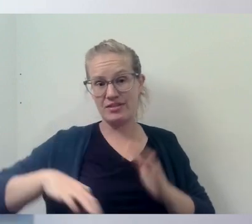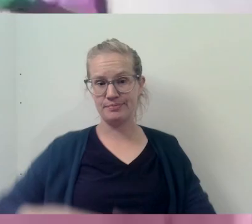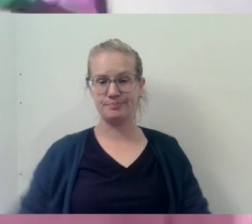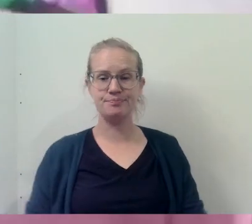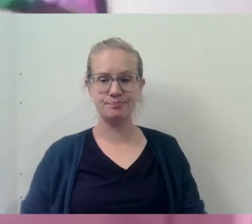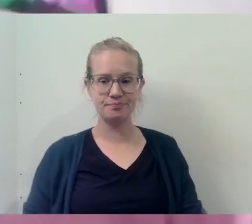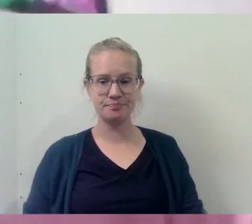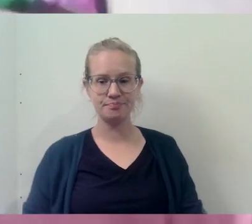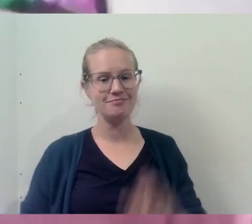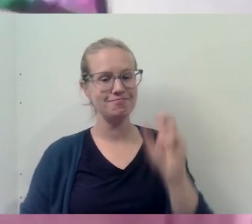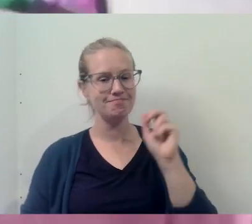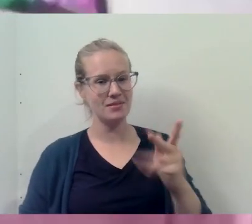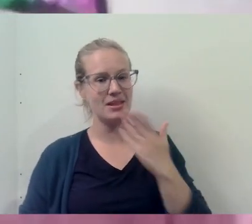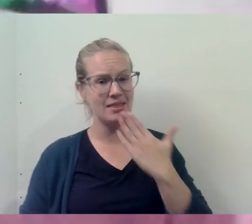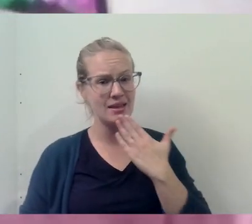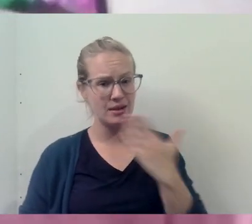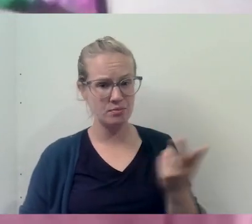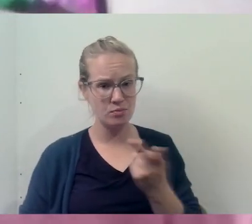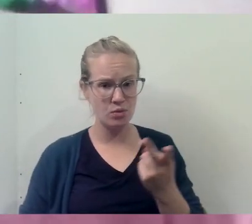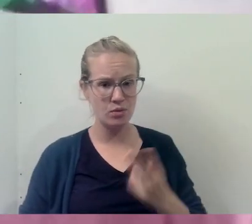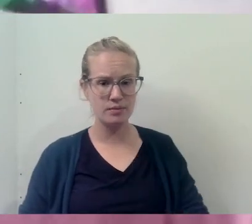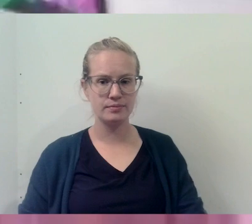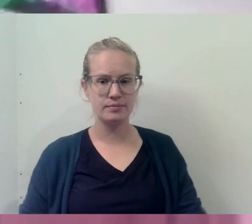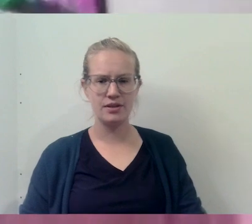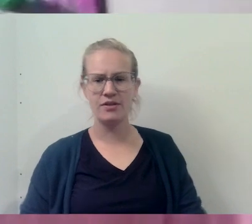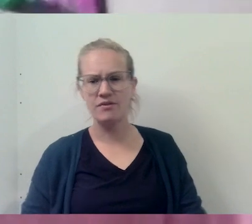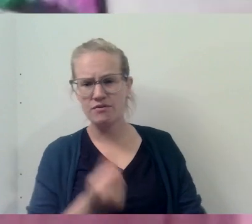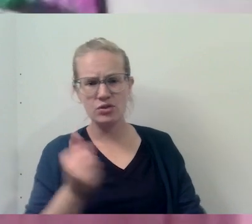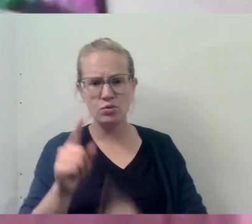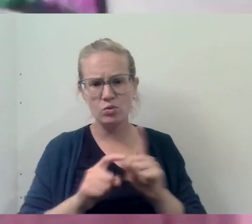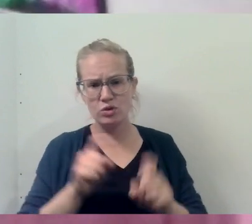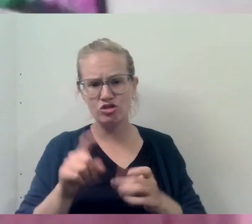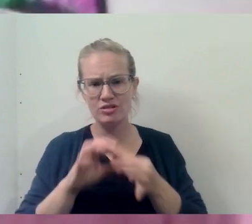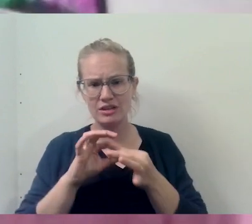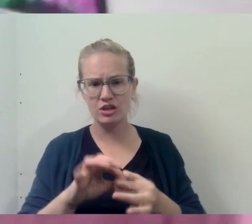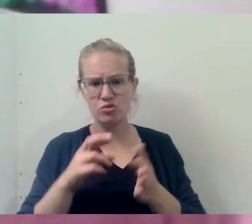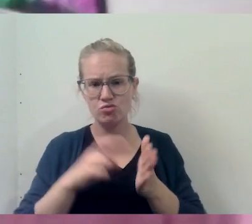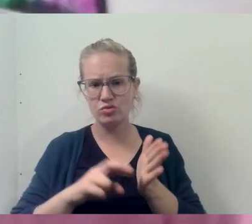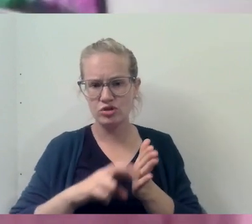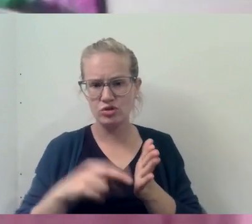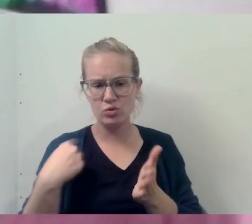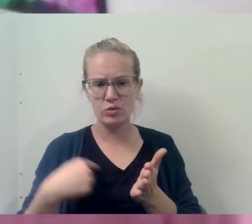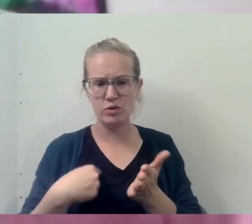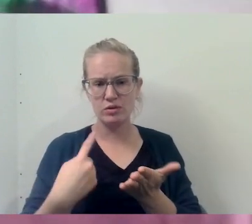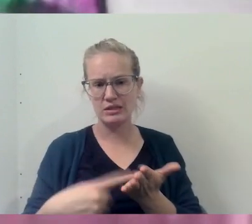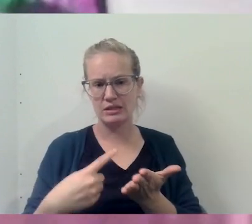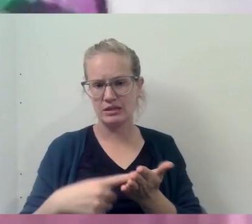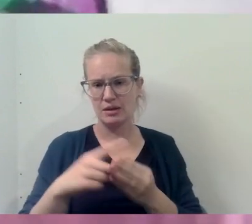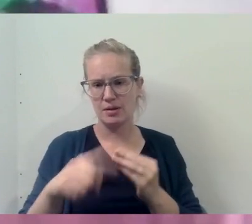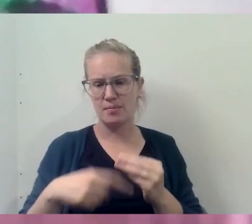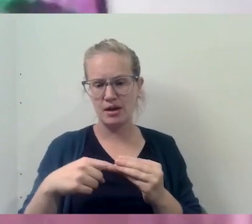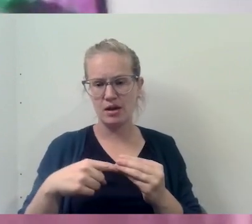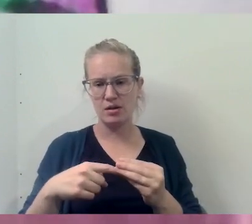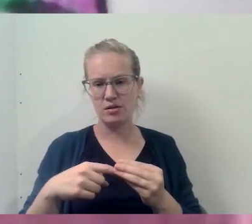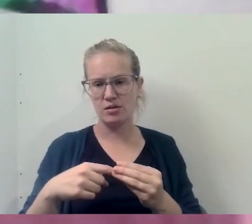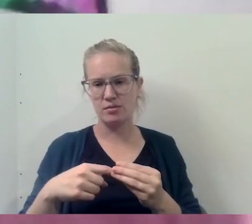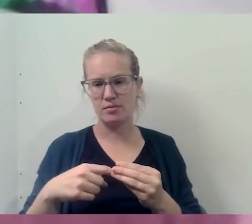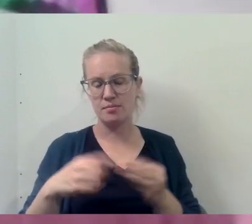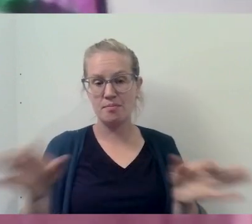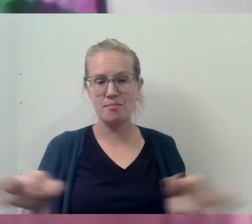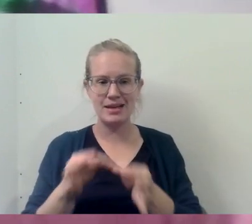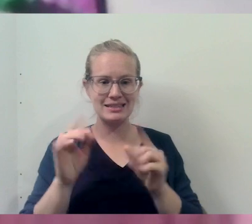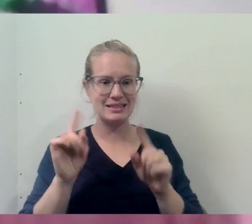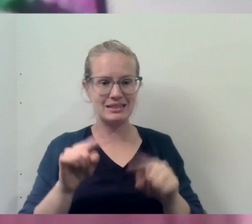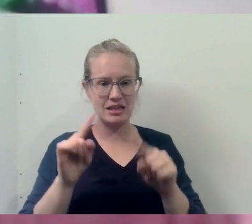All right. Thank you both. Um, there's a few questions about that research we were talking about in terms of health, uh, mass